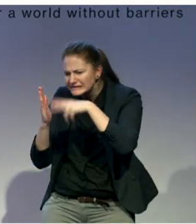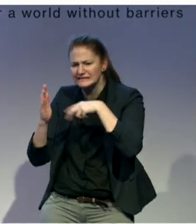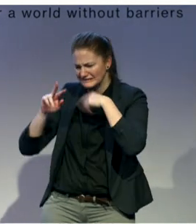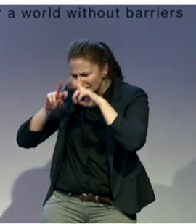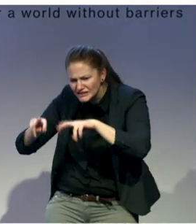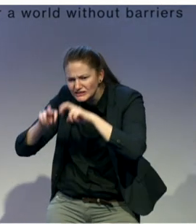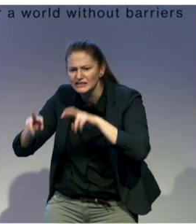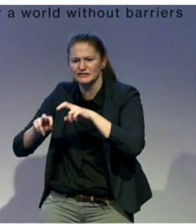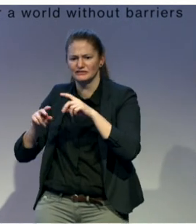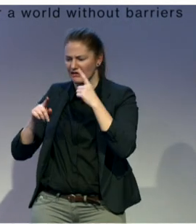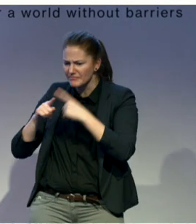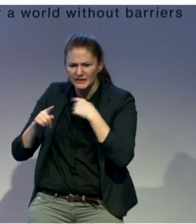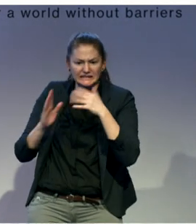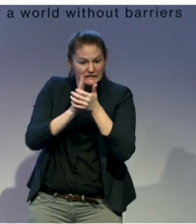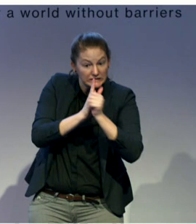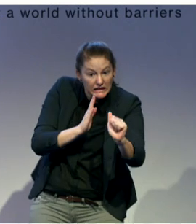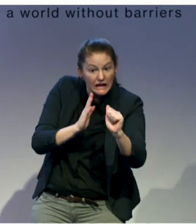and the capacity of our partners.